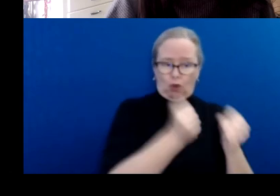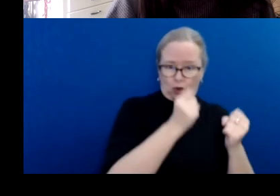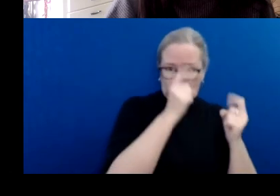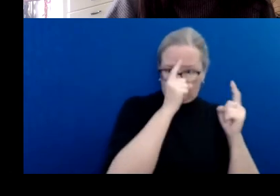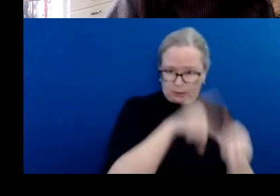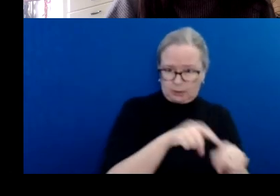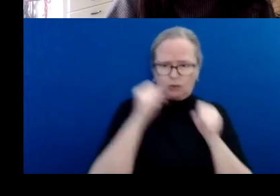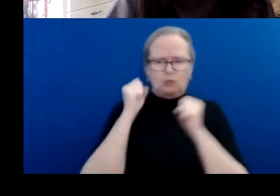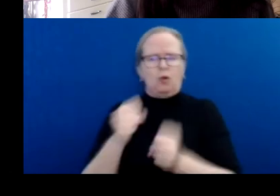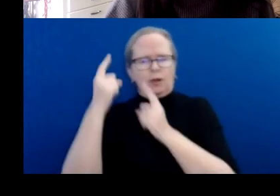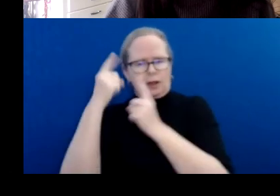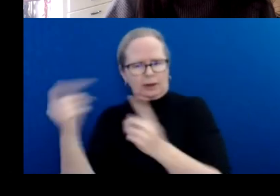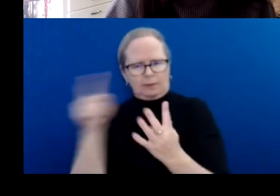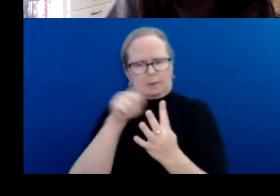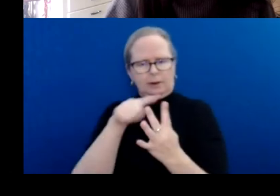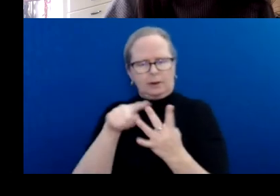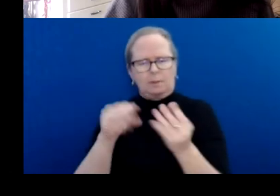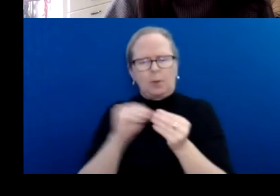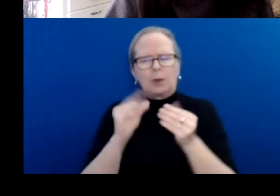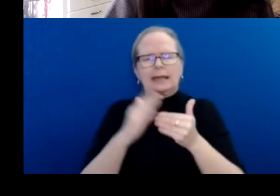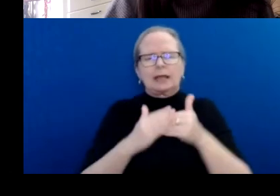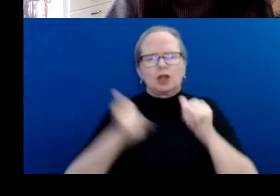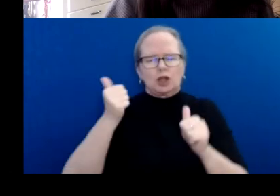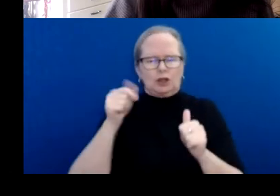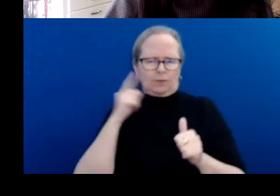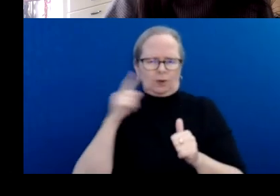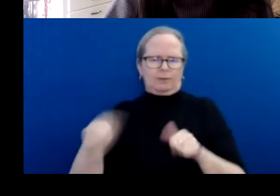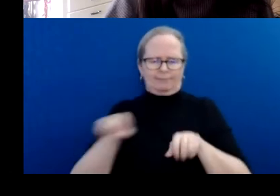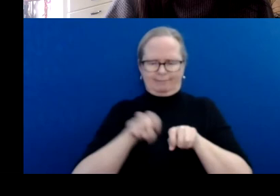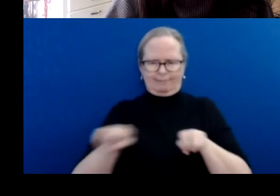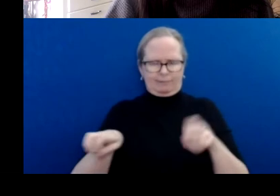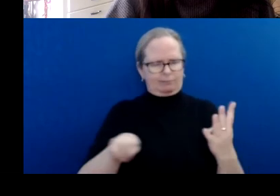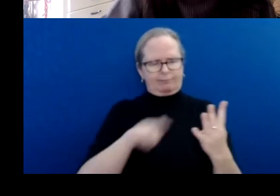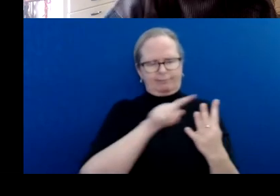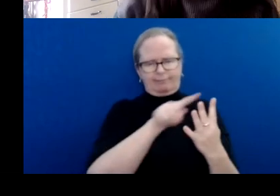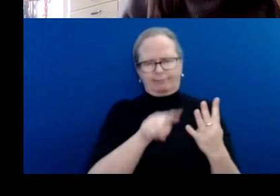the program, which we believe should help prioritize investments.